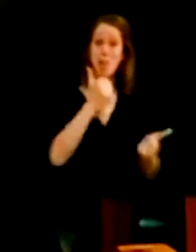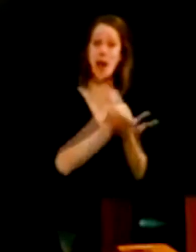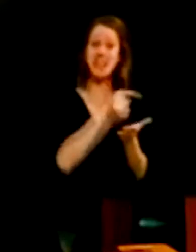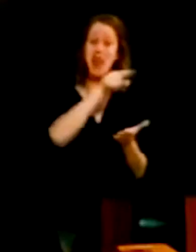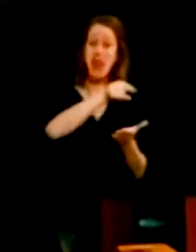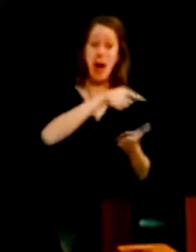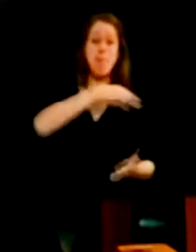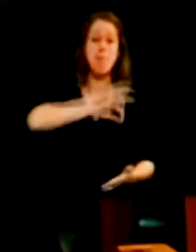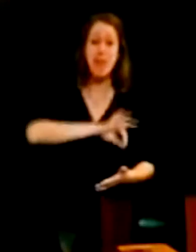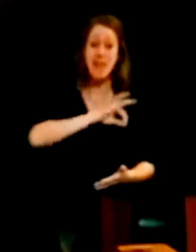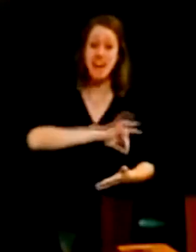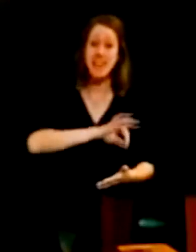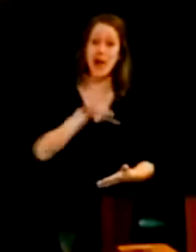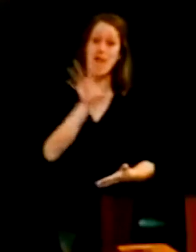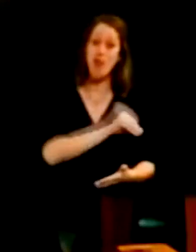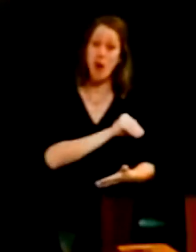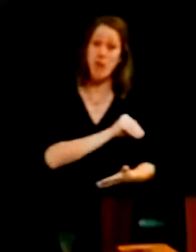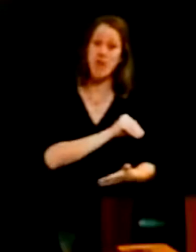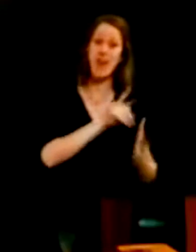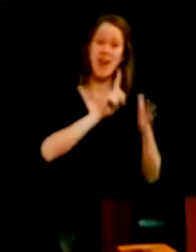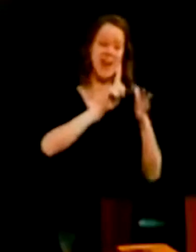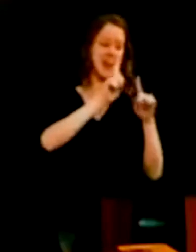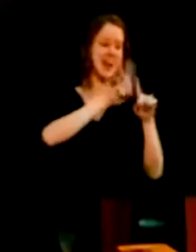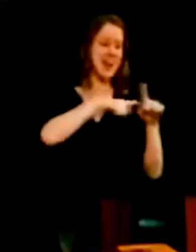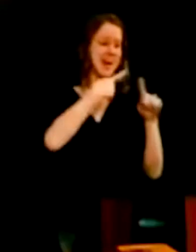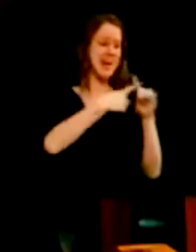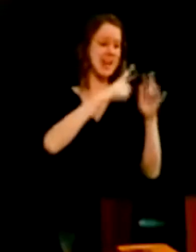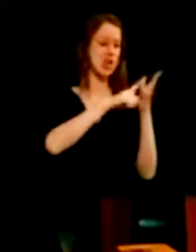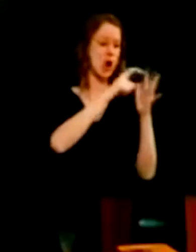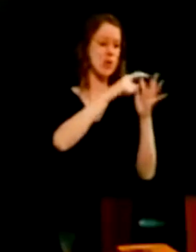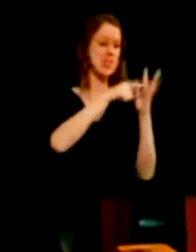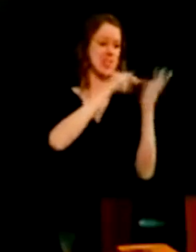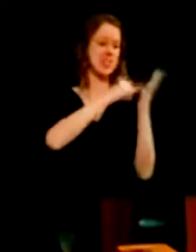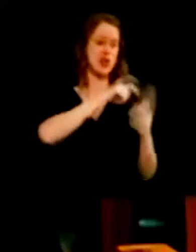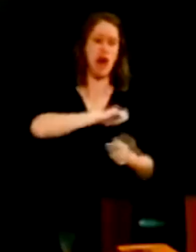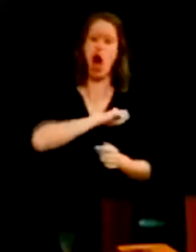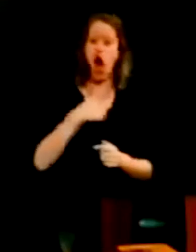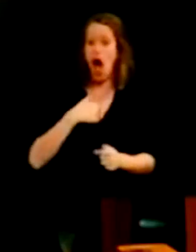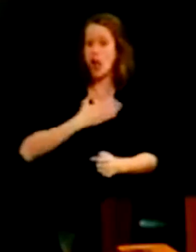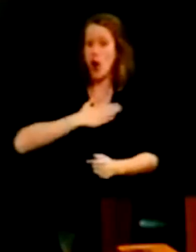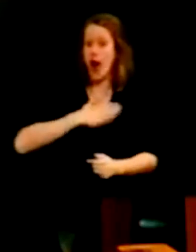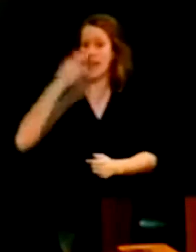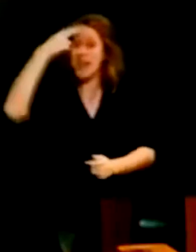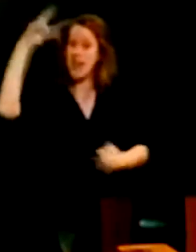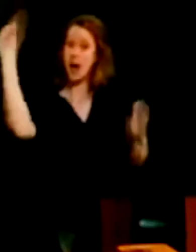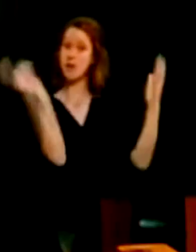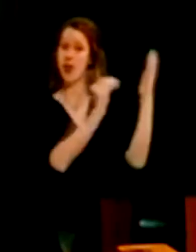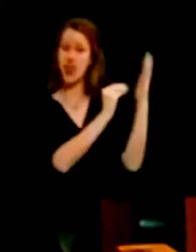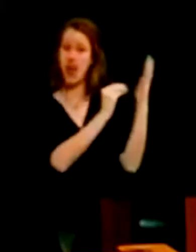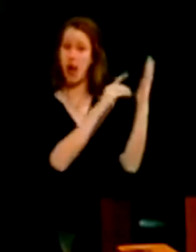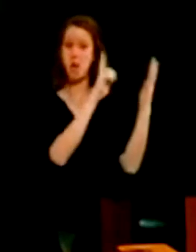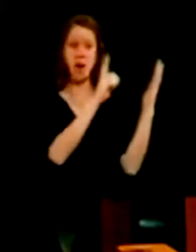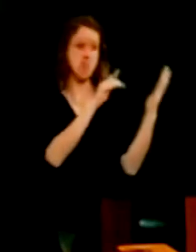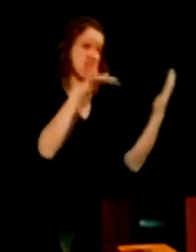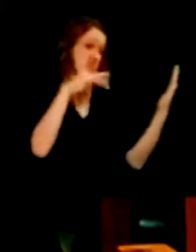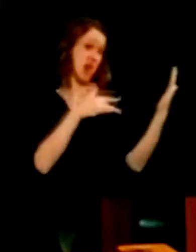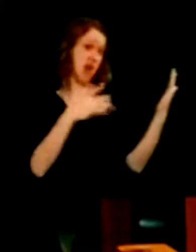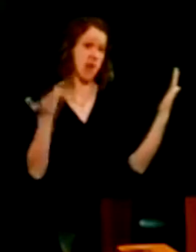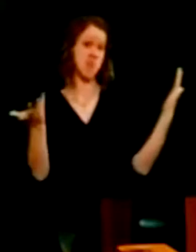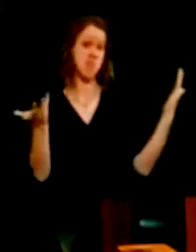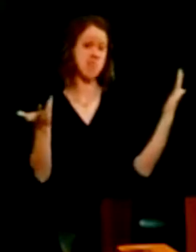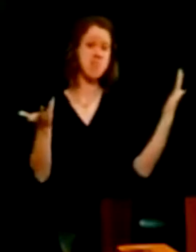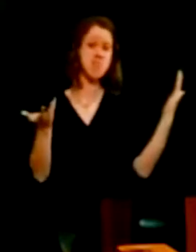beneficiary of the Exodus Trust. I don't like the fact they're there, but they are there.